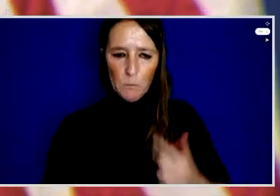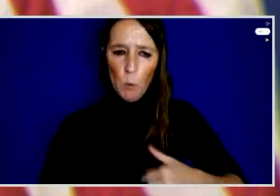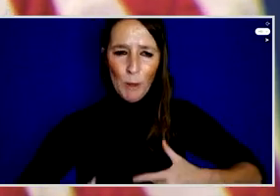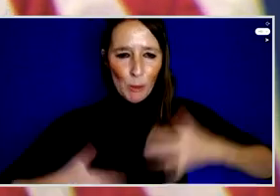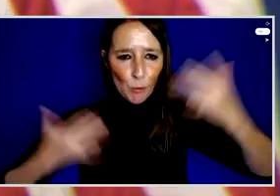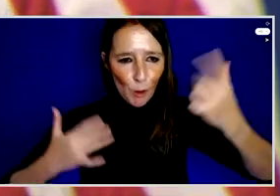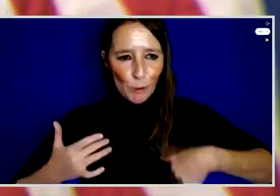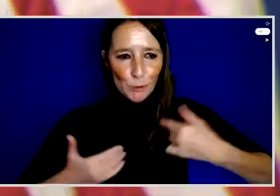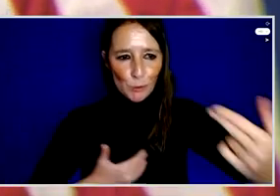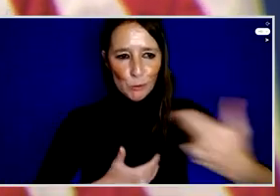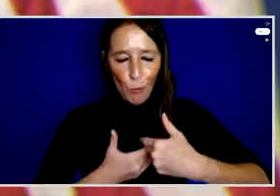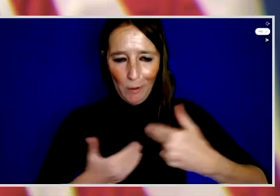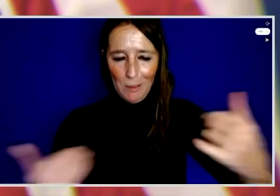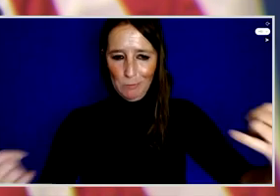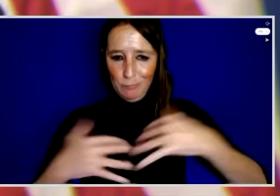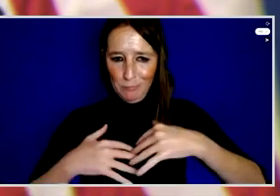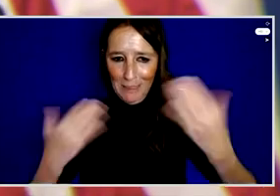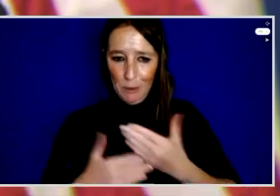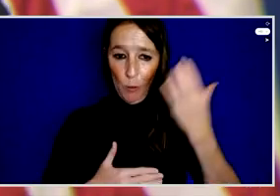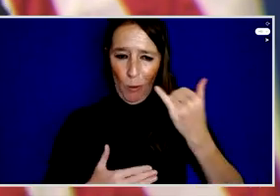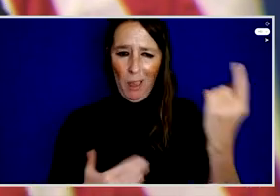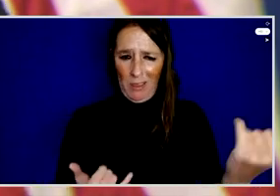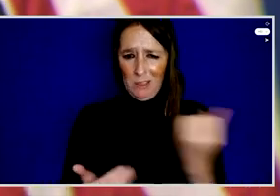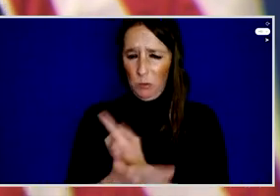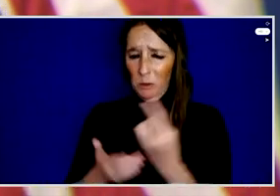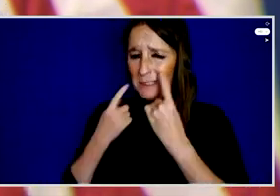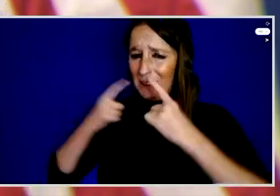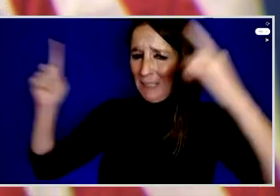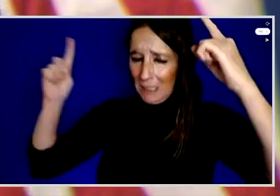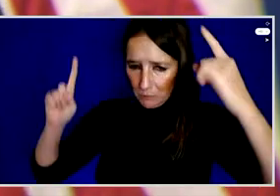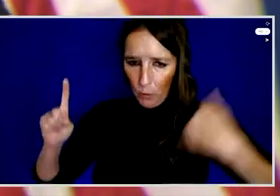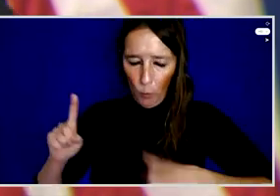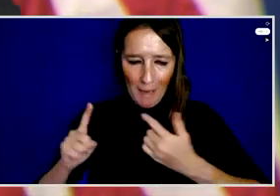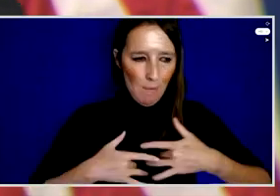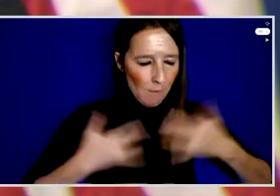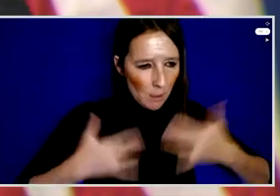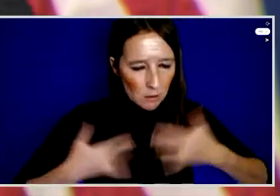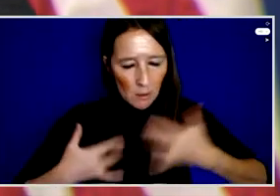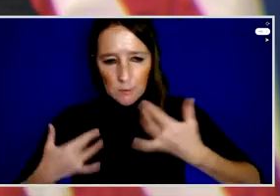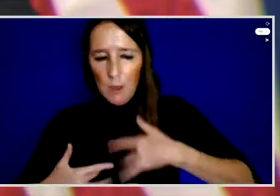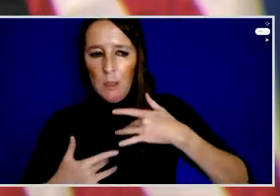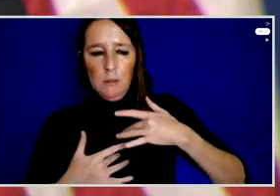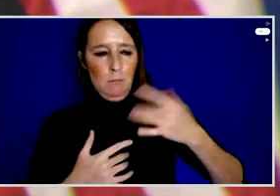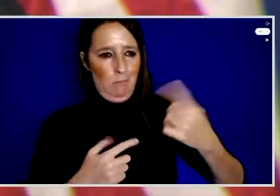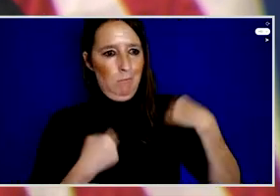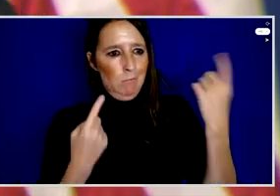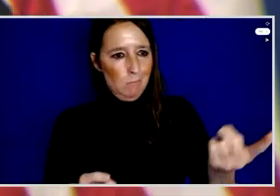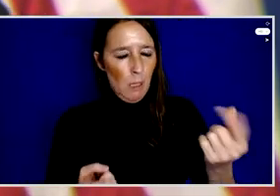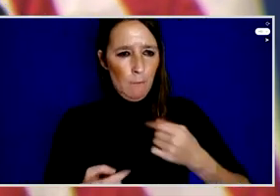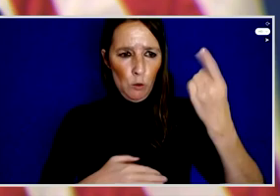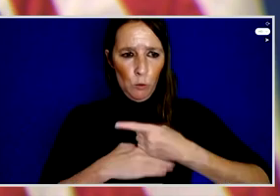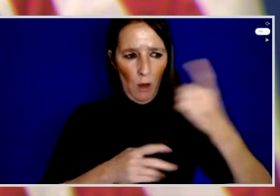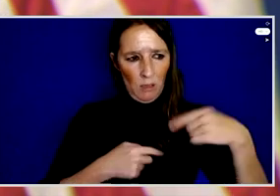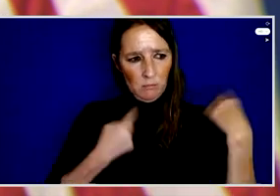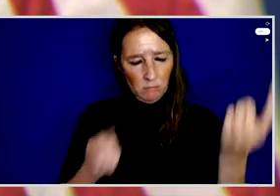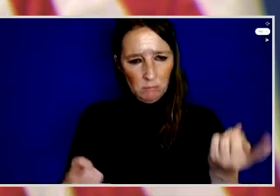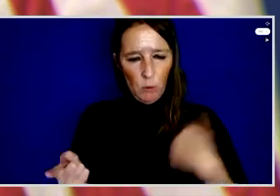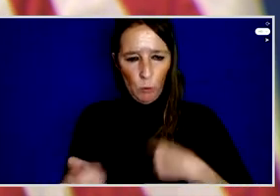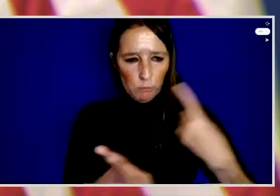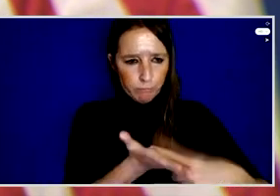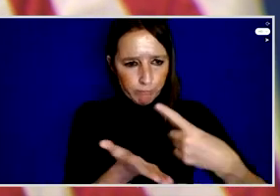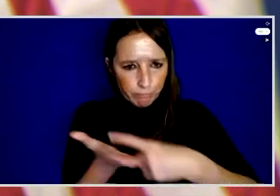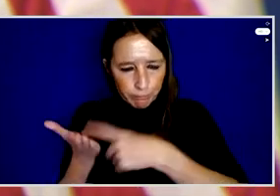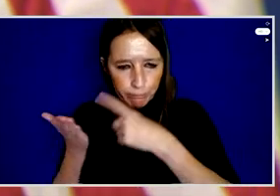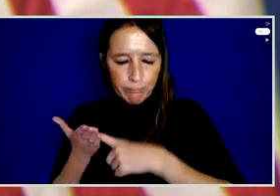very successful week of events here at the ICC. Over the last few days, we discussed the threat